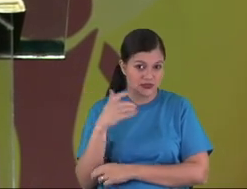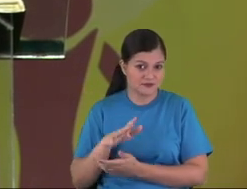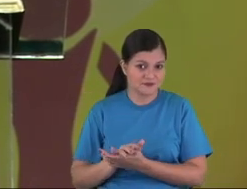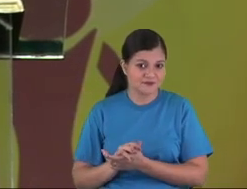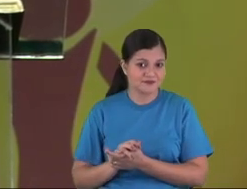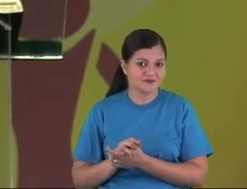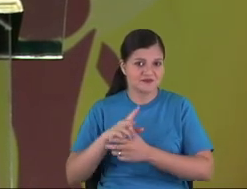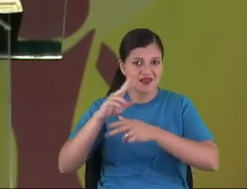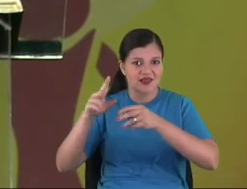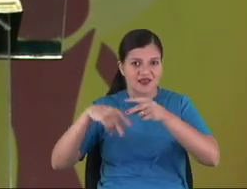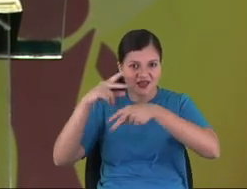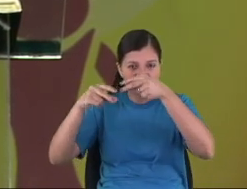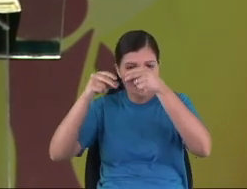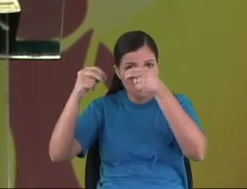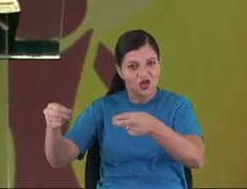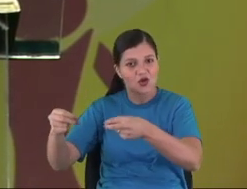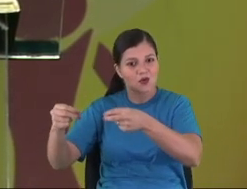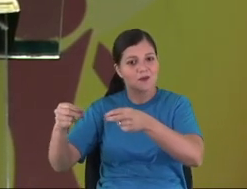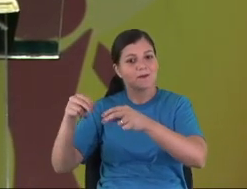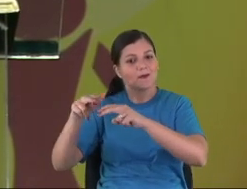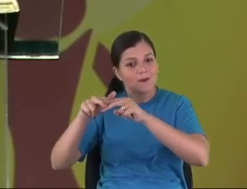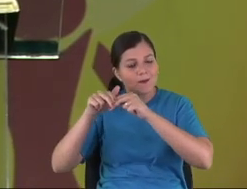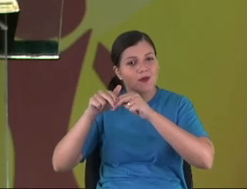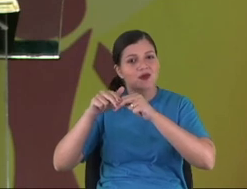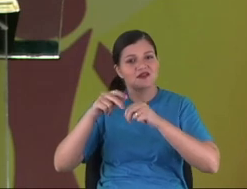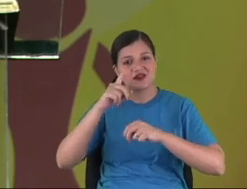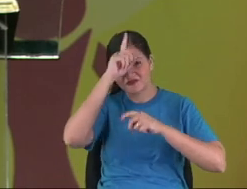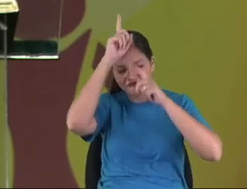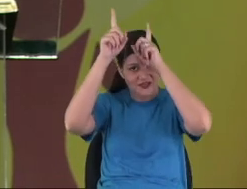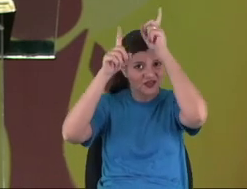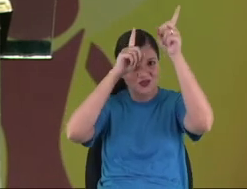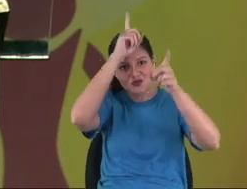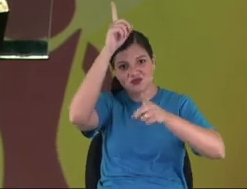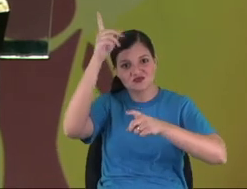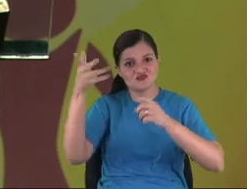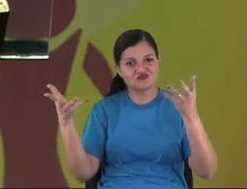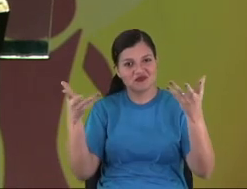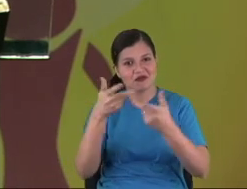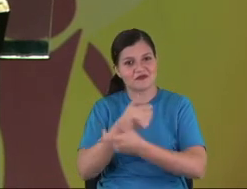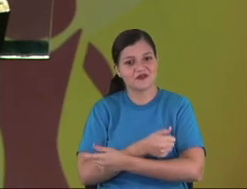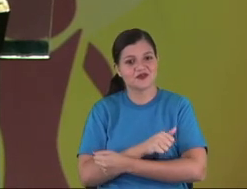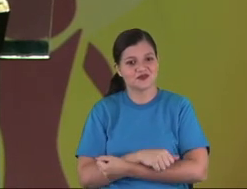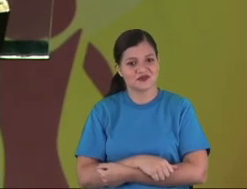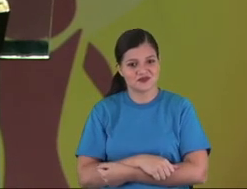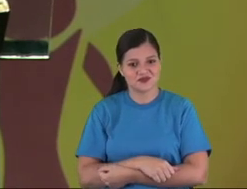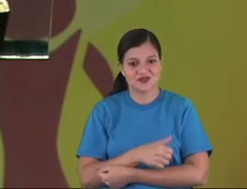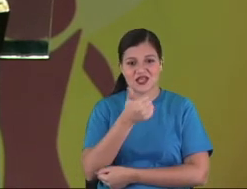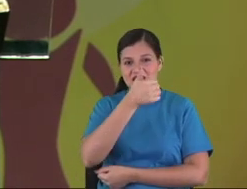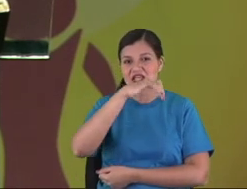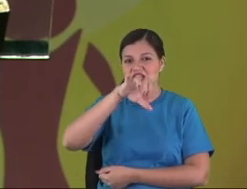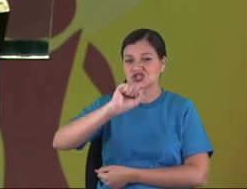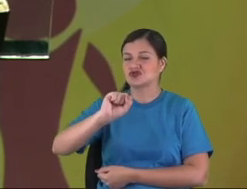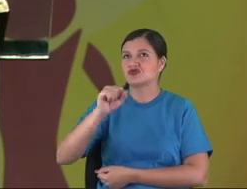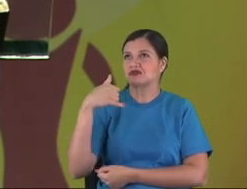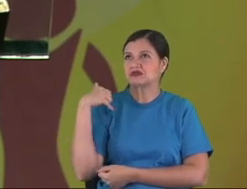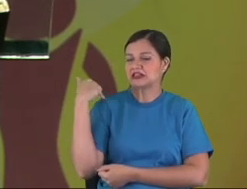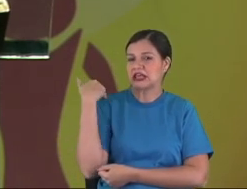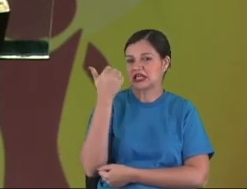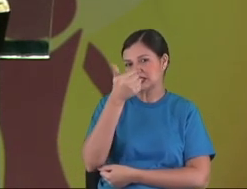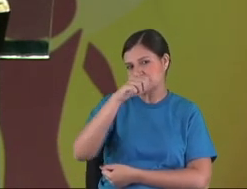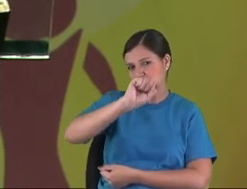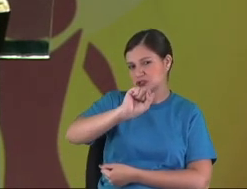three medals for an invention, incredible medal in an incredible invention of industry.